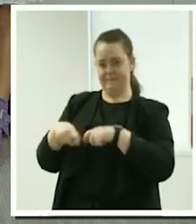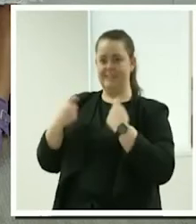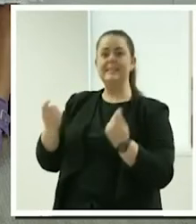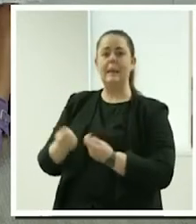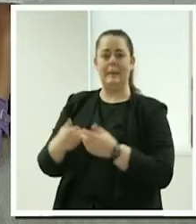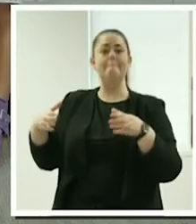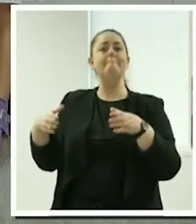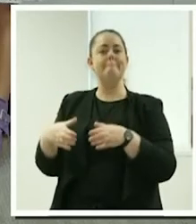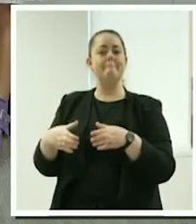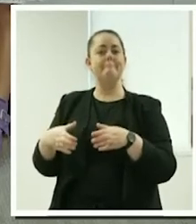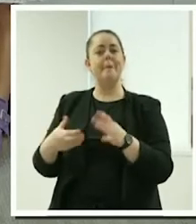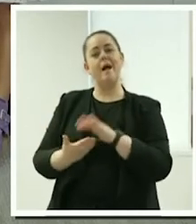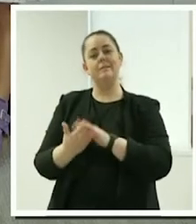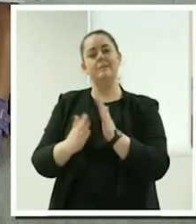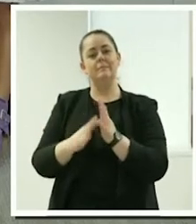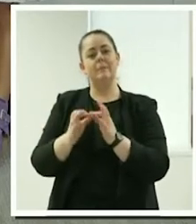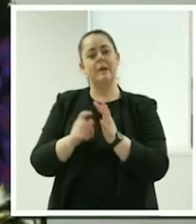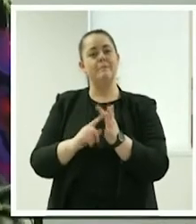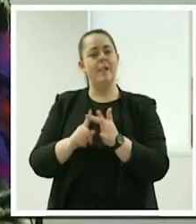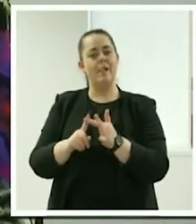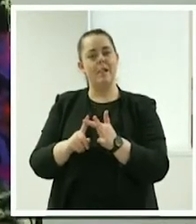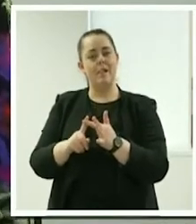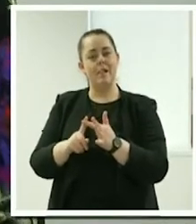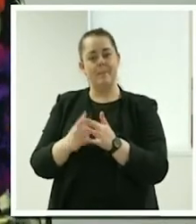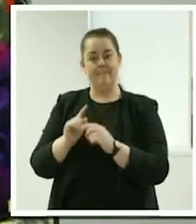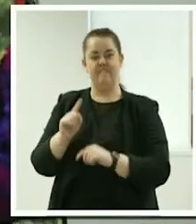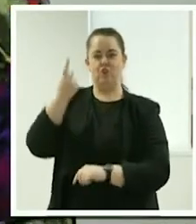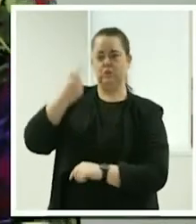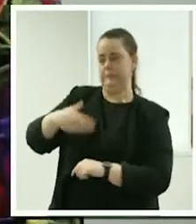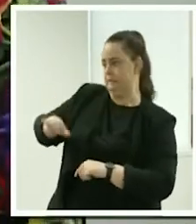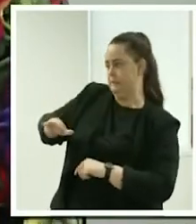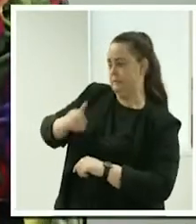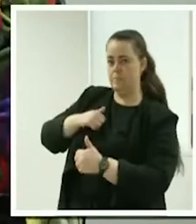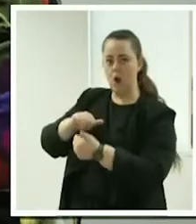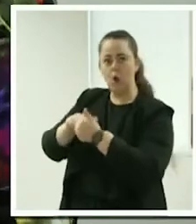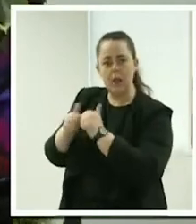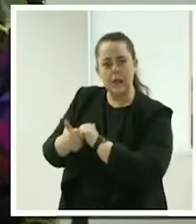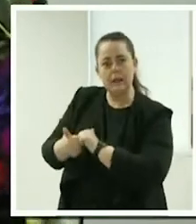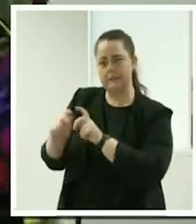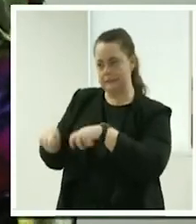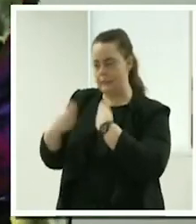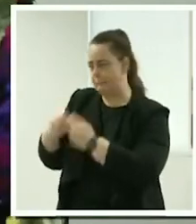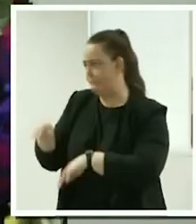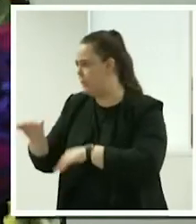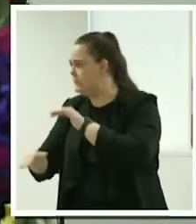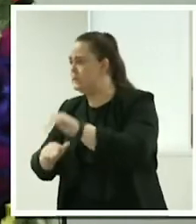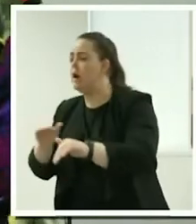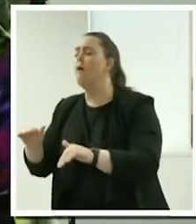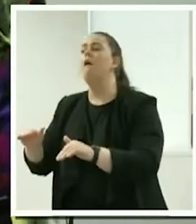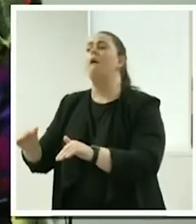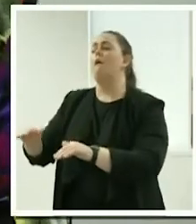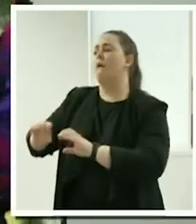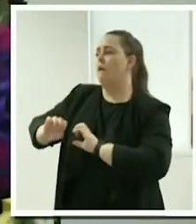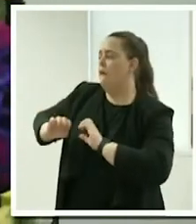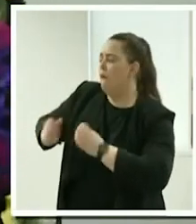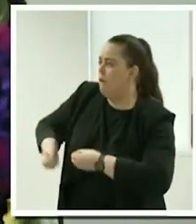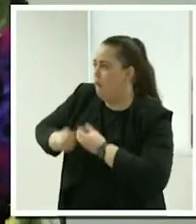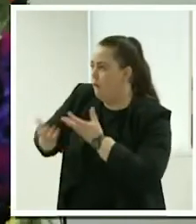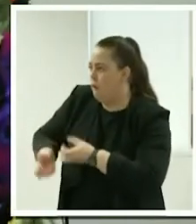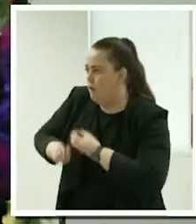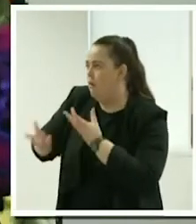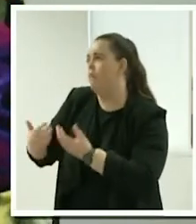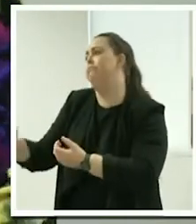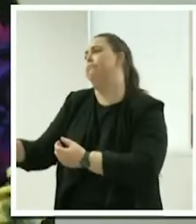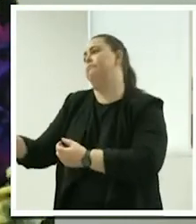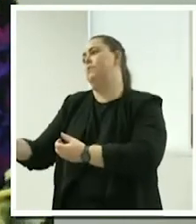so I will that would be my first avenue obviously to talk to my team and I guess my second